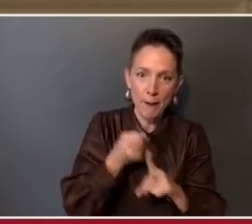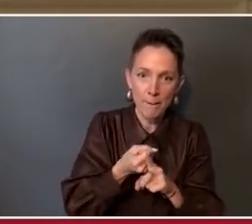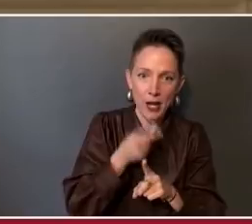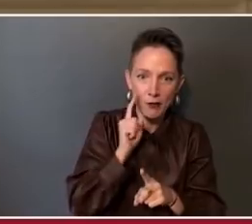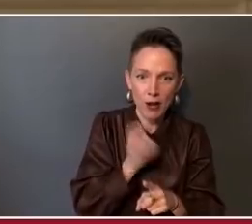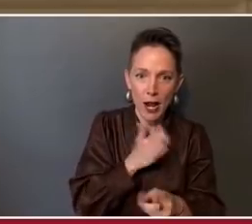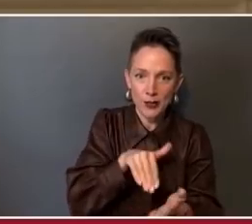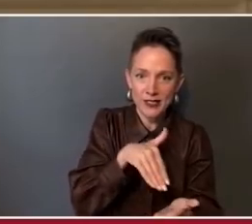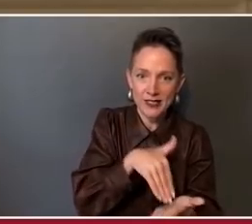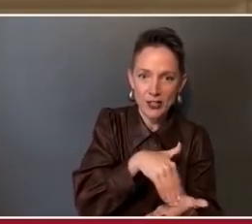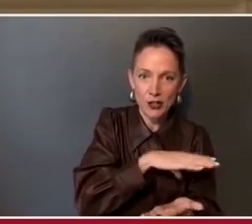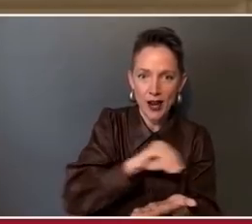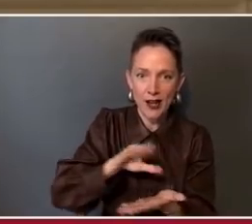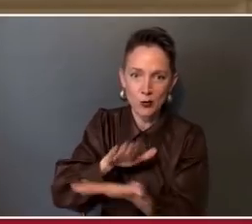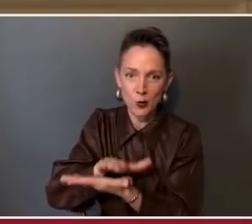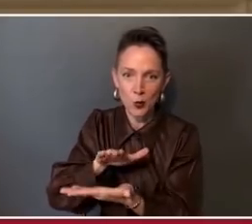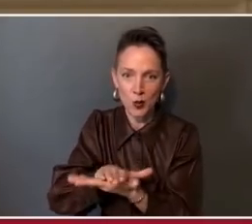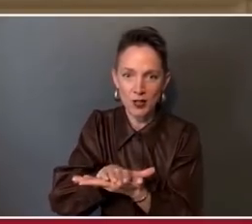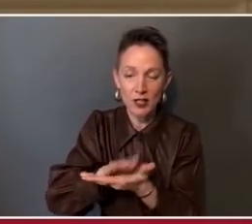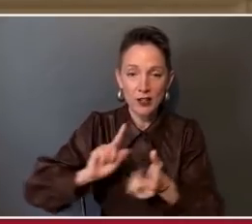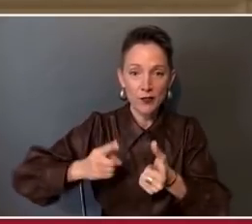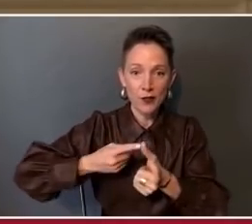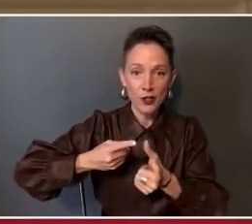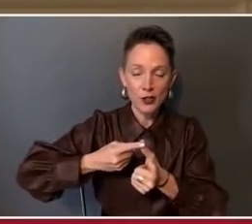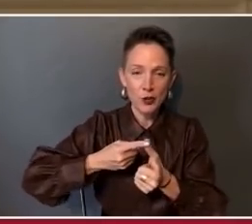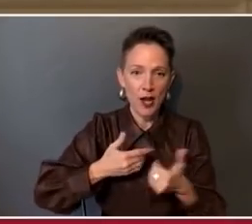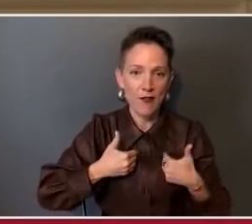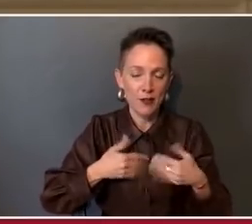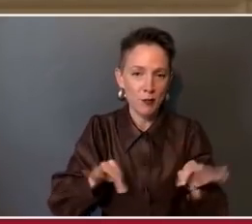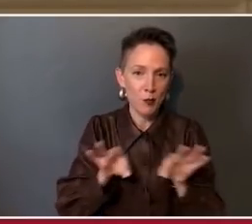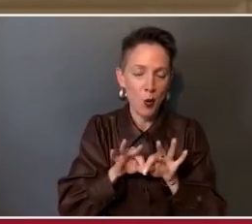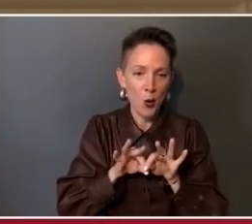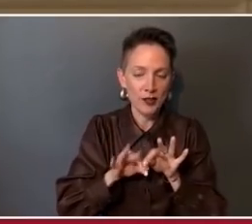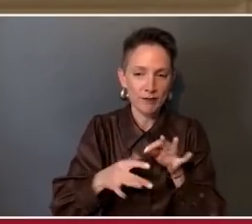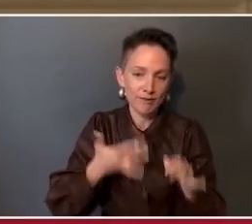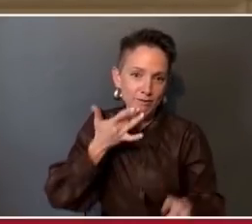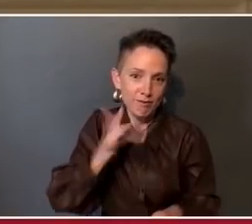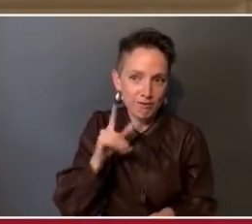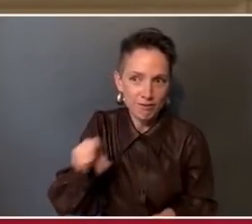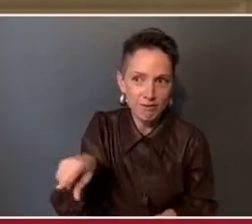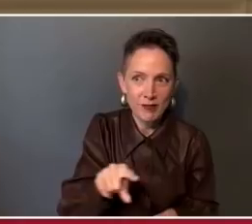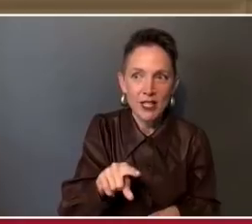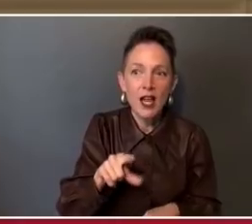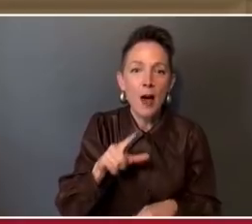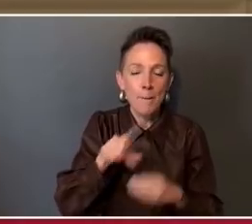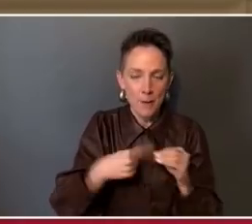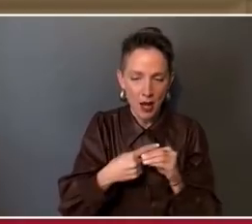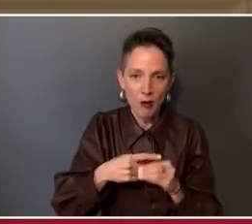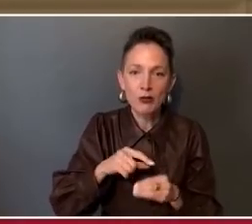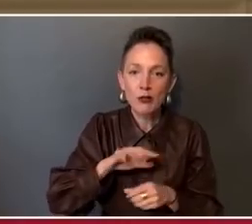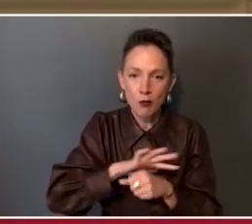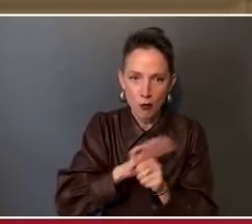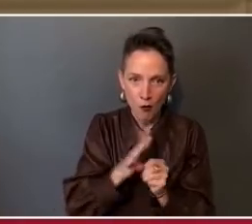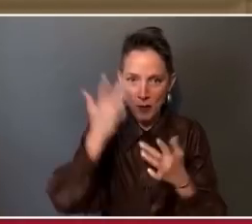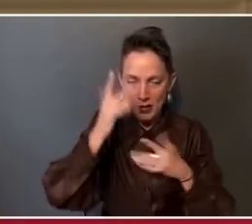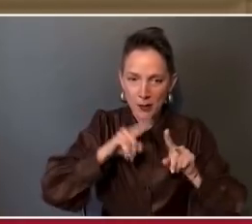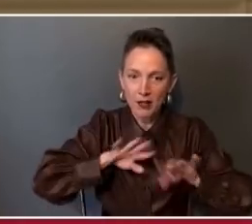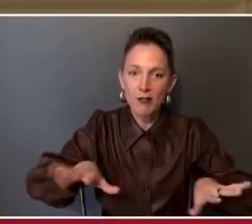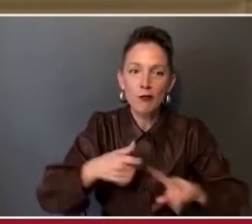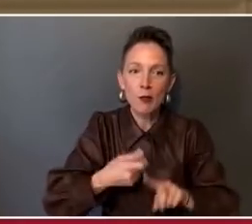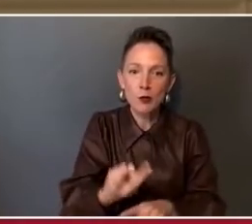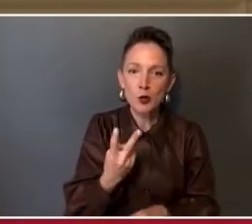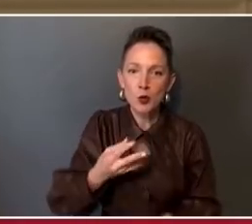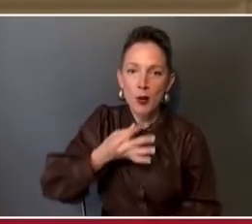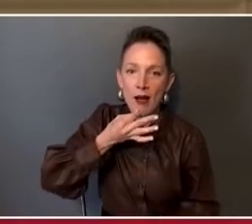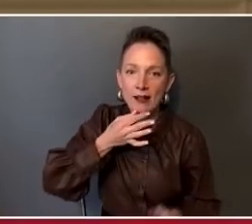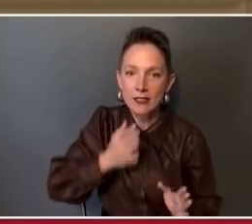But first, you're in for a real treat, an important conversation about the COVID-19 pandemic from two of the nation's experts who will cover